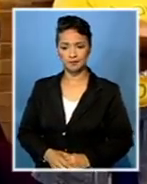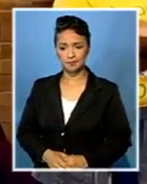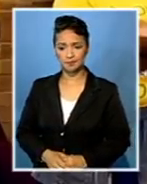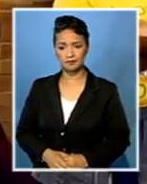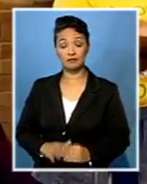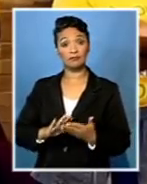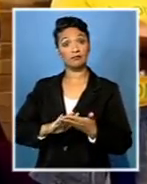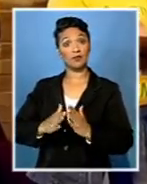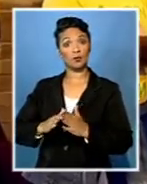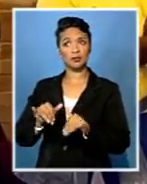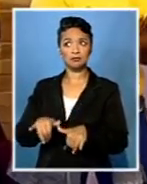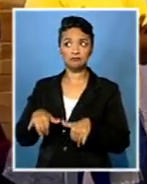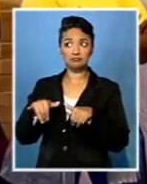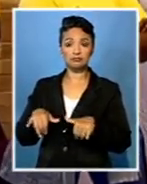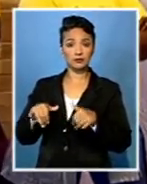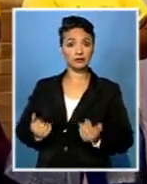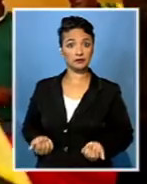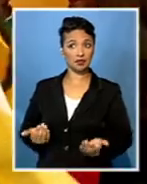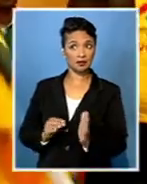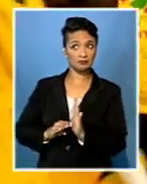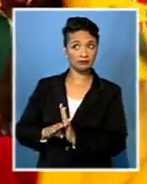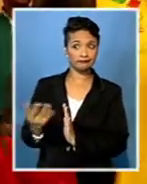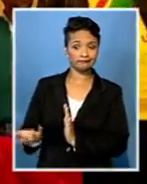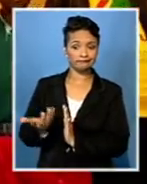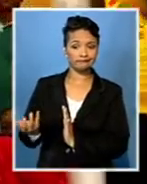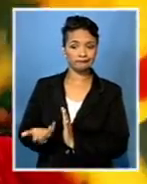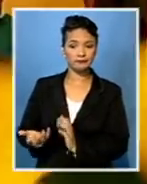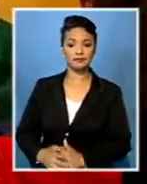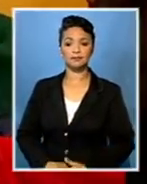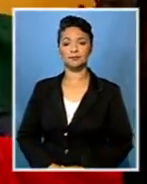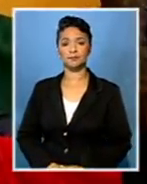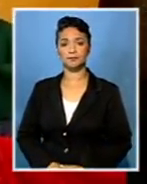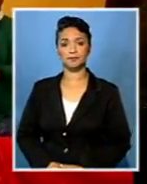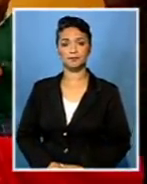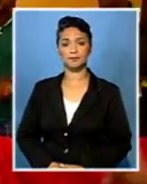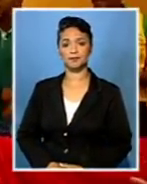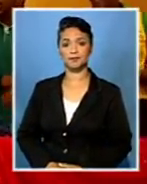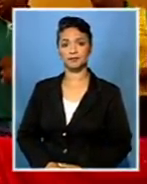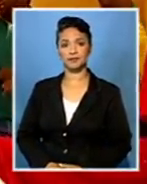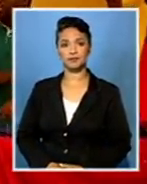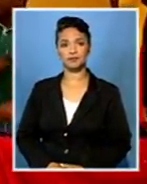Residents are waiting for improved services. Mkoke Libandra, SABC News, Port Elizabeth.